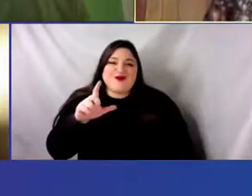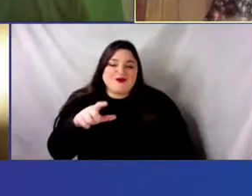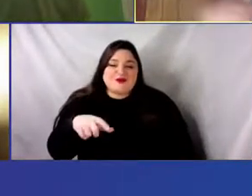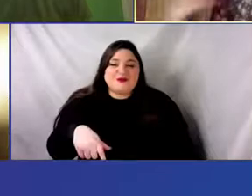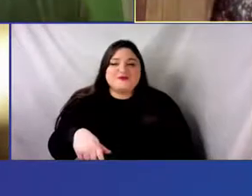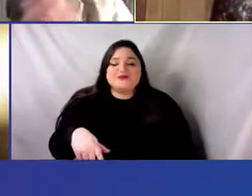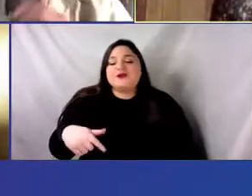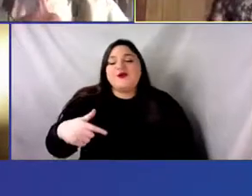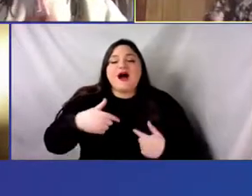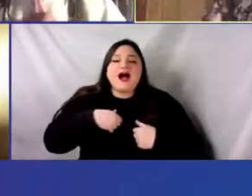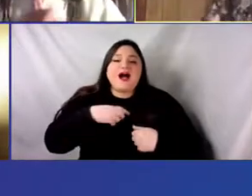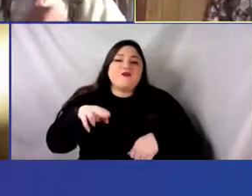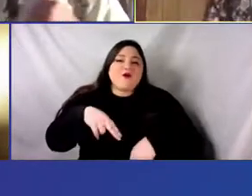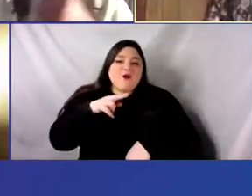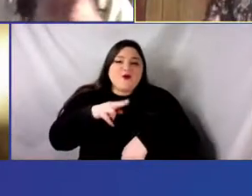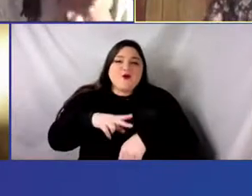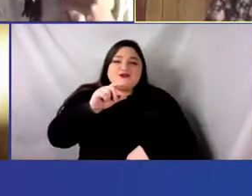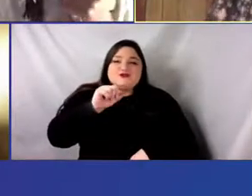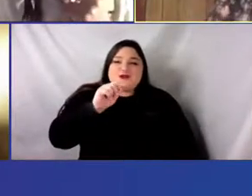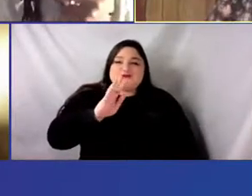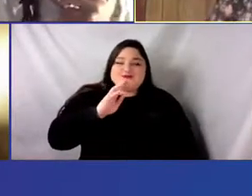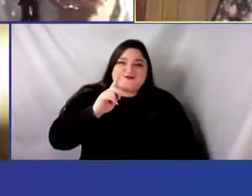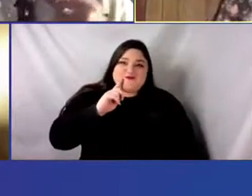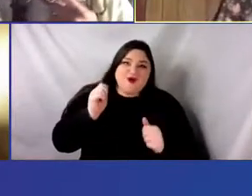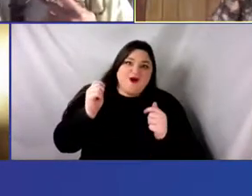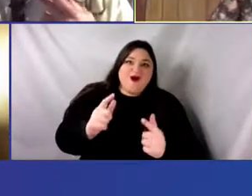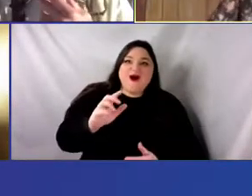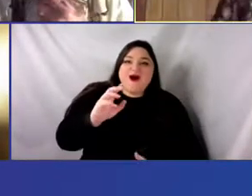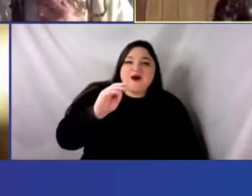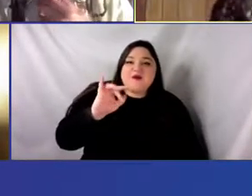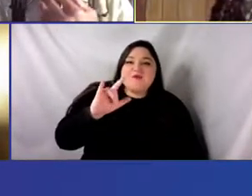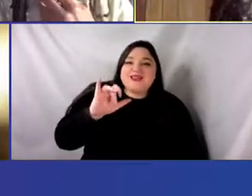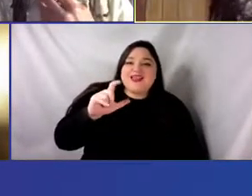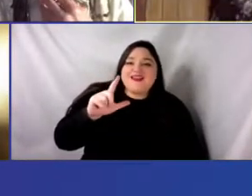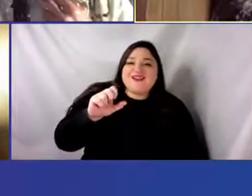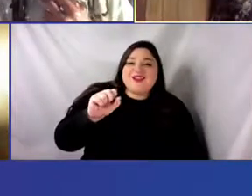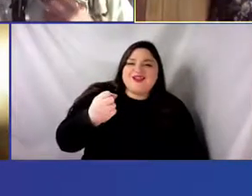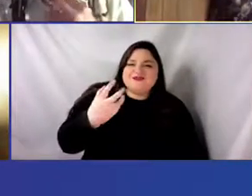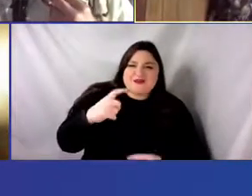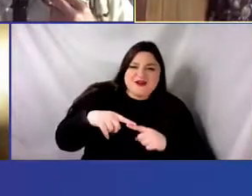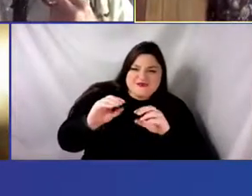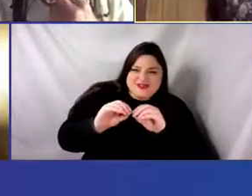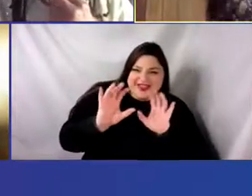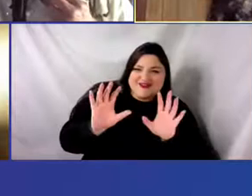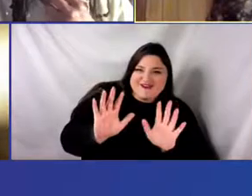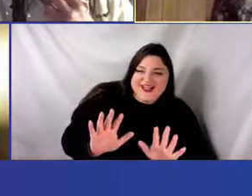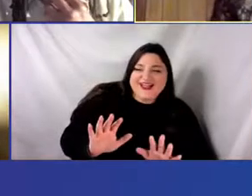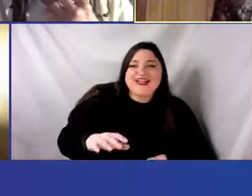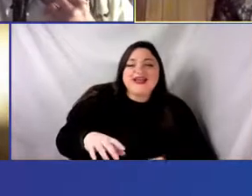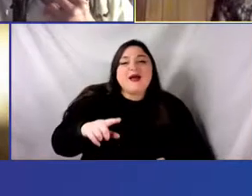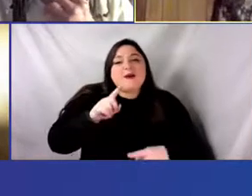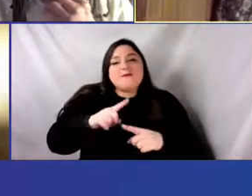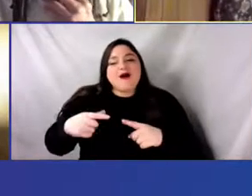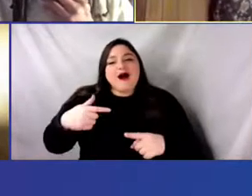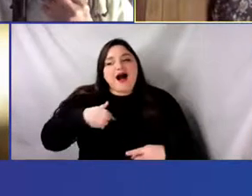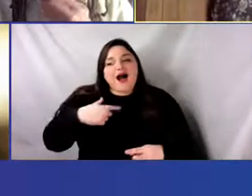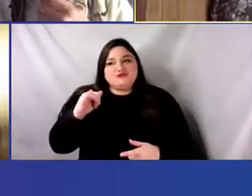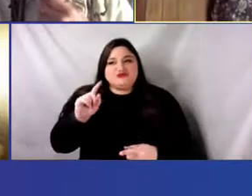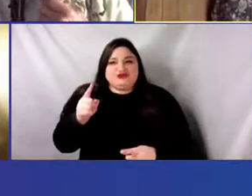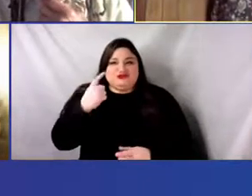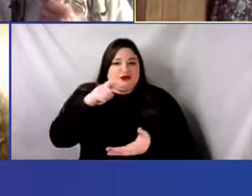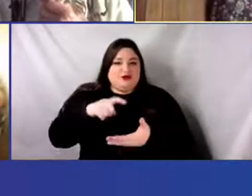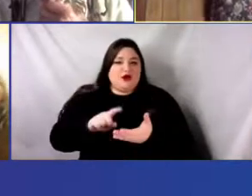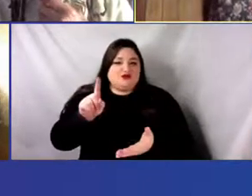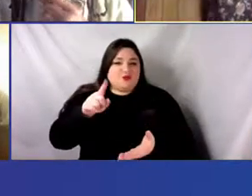millennials in case anyone was ever under the presumption that I was trying to just acknowledging my generational position here. But, um,